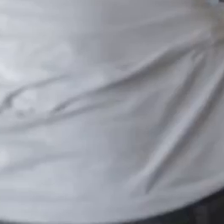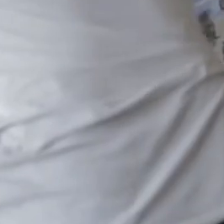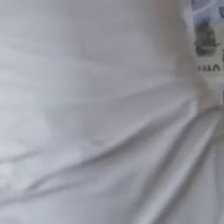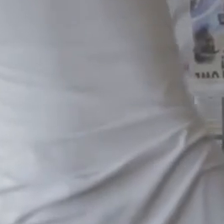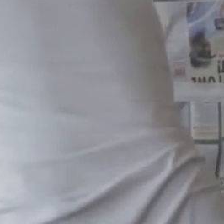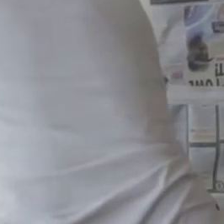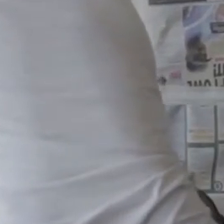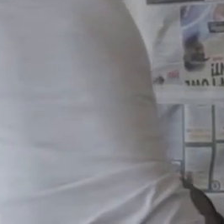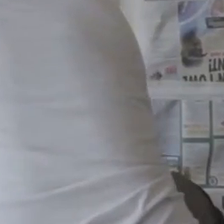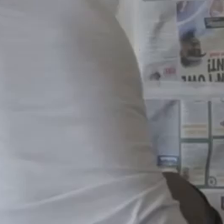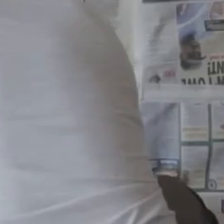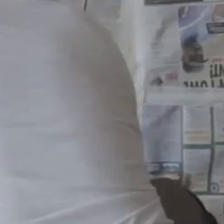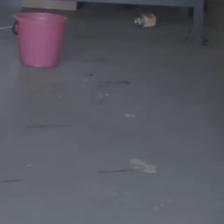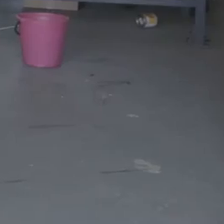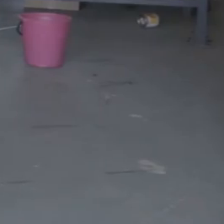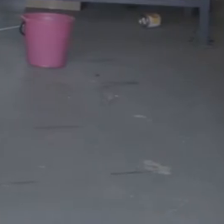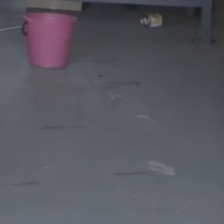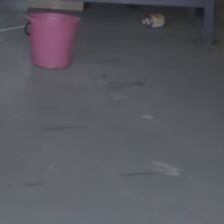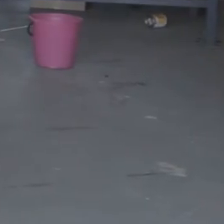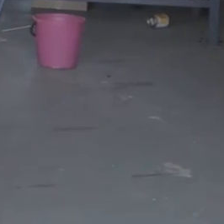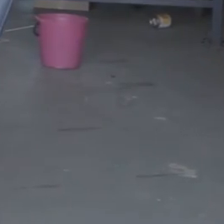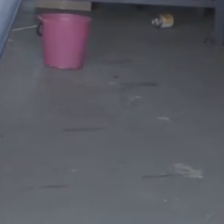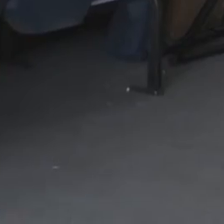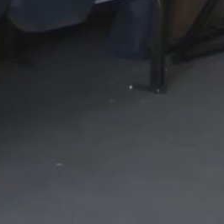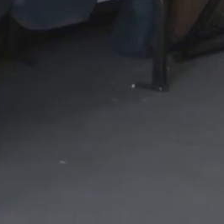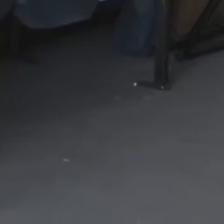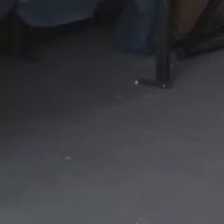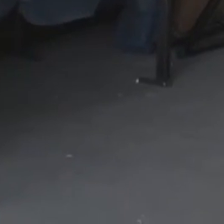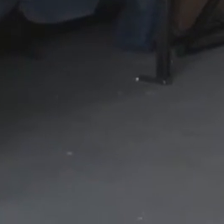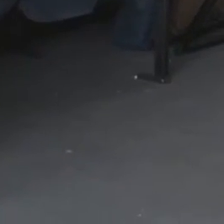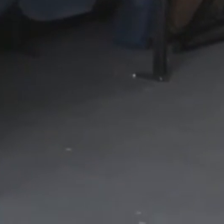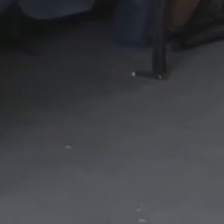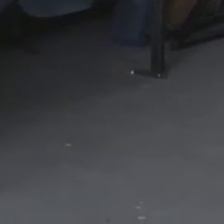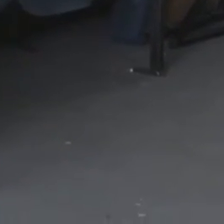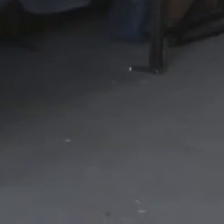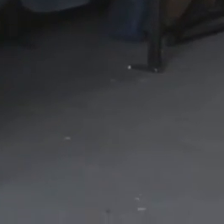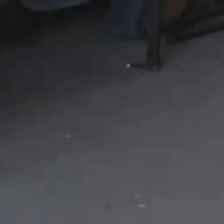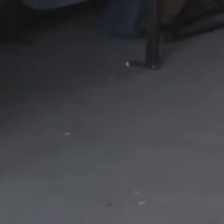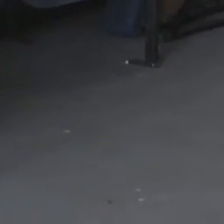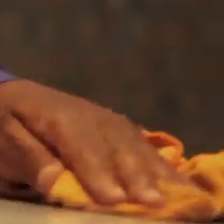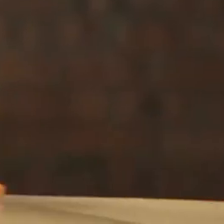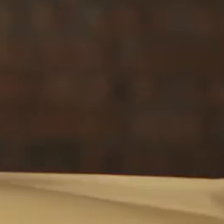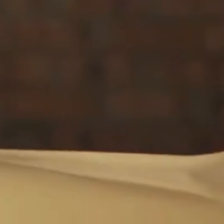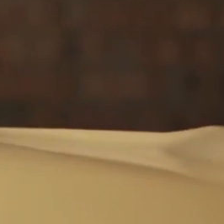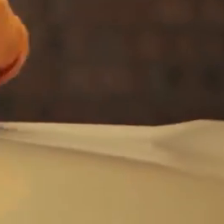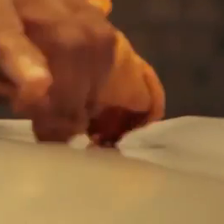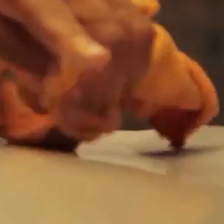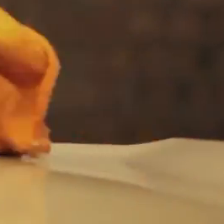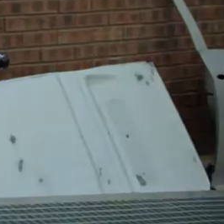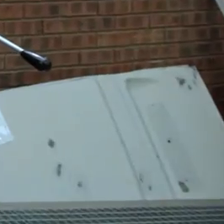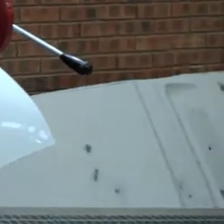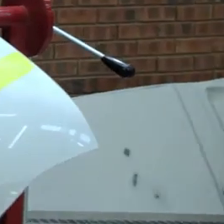has increased three-fold from 800 in 2014 to more than 2